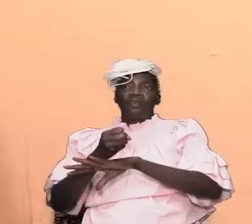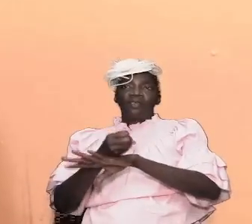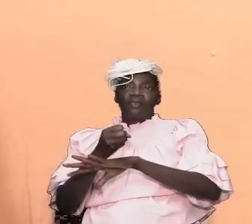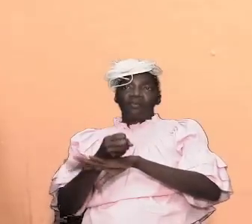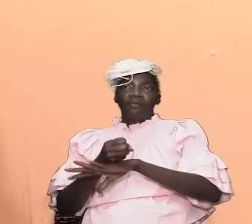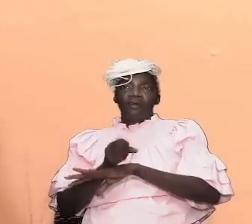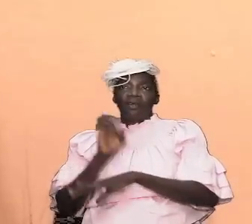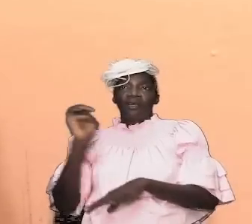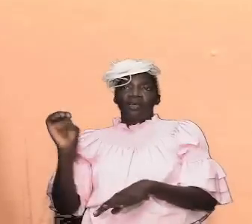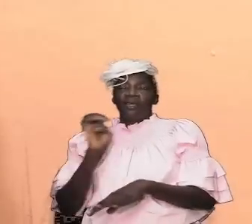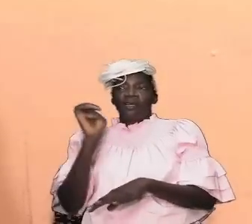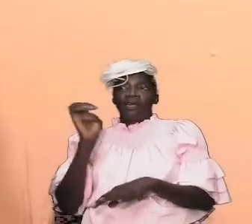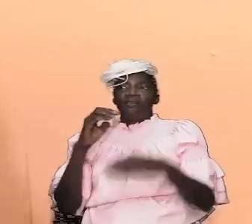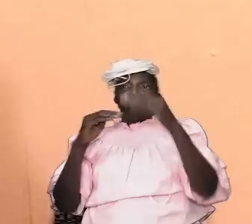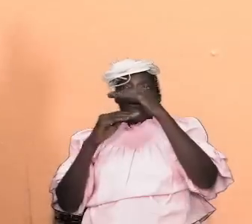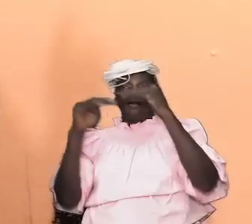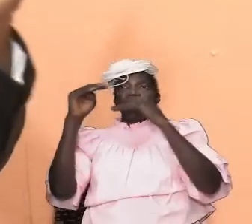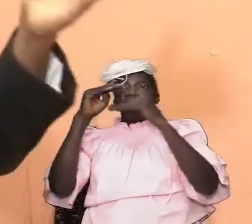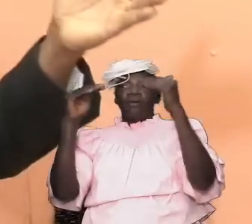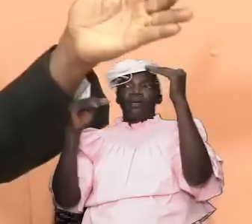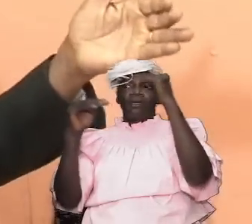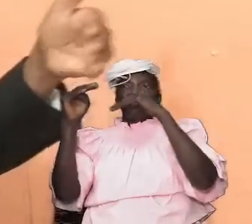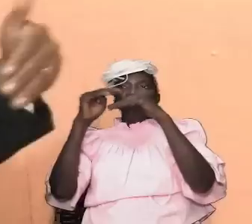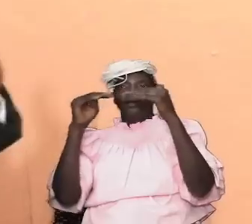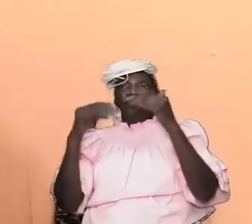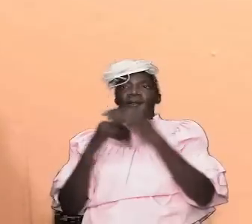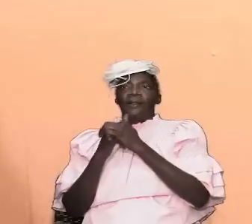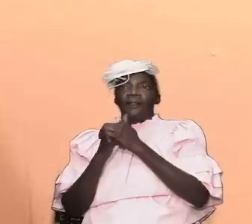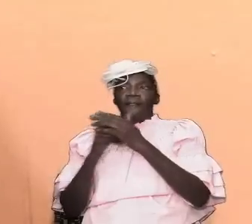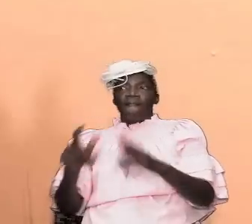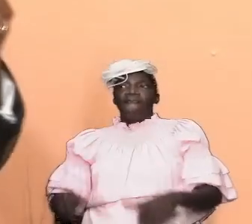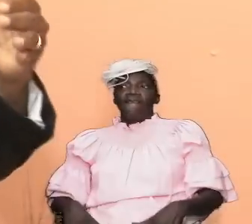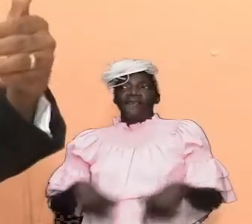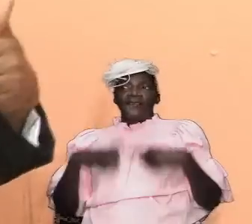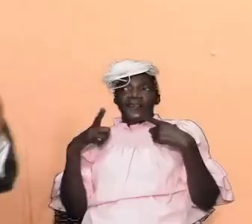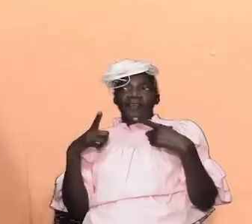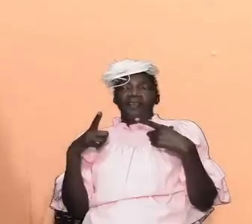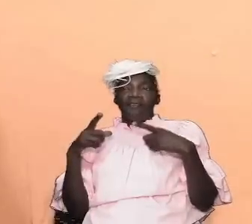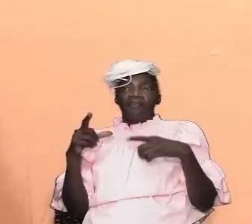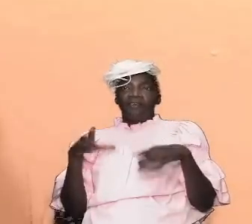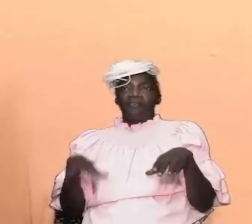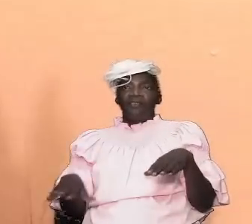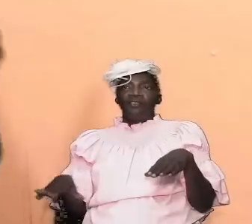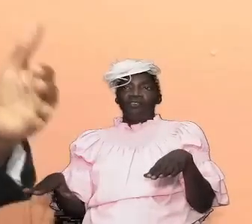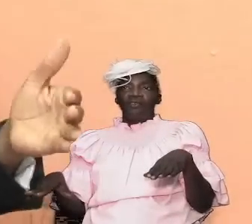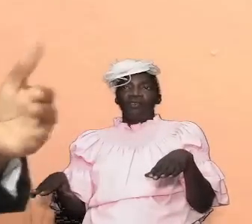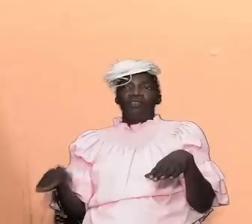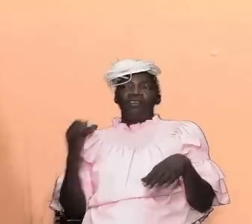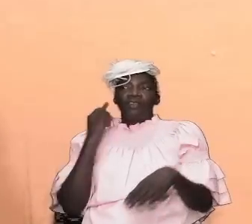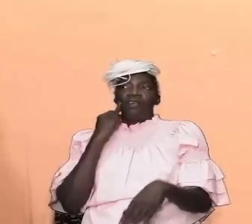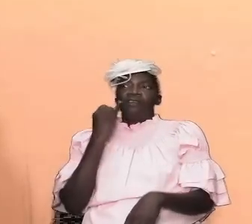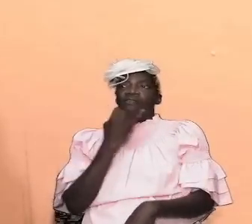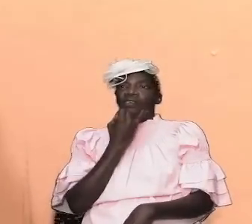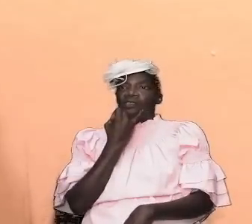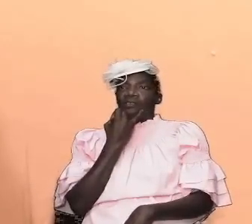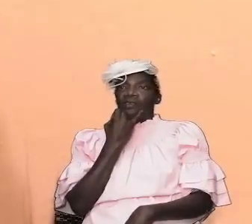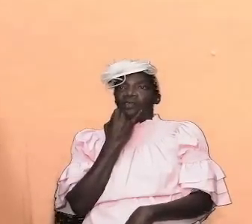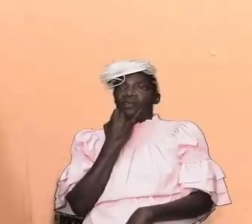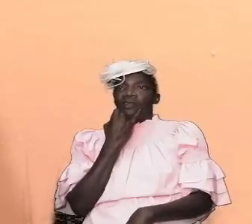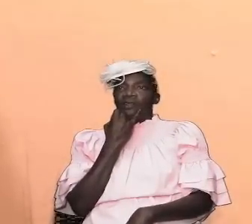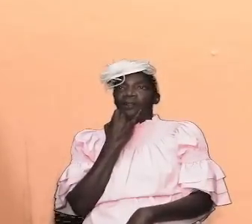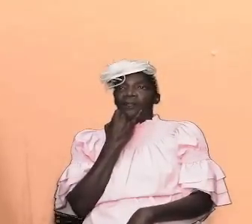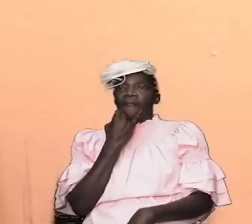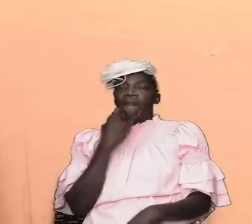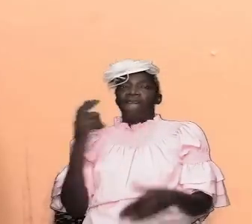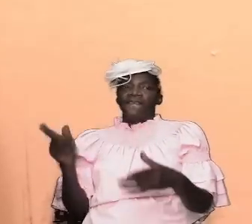ever erected in the life of the children of israel and so we know the